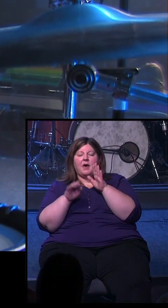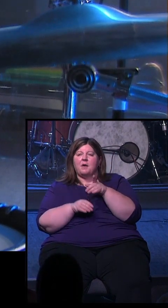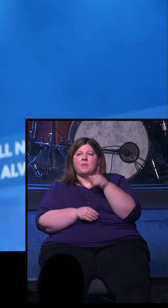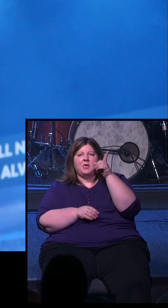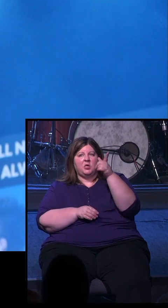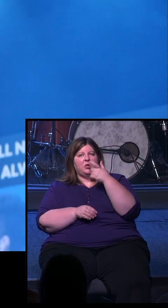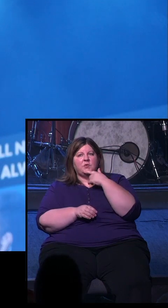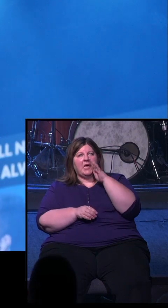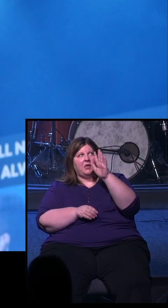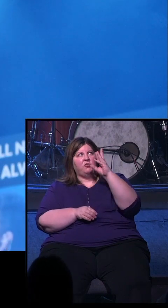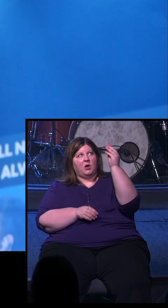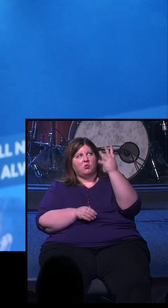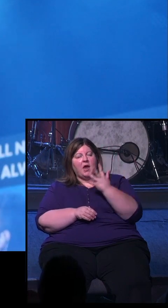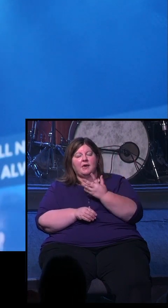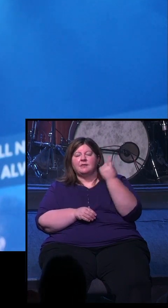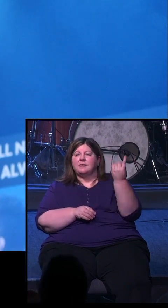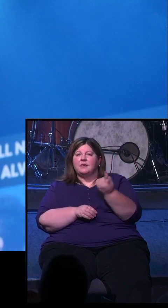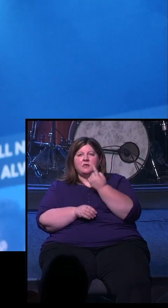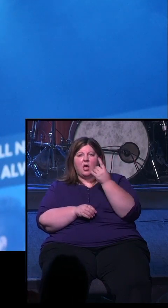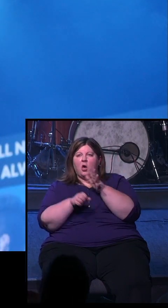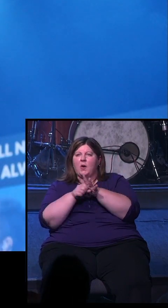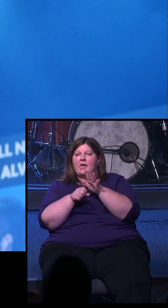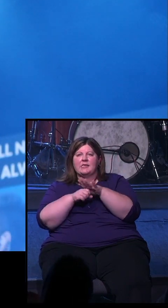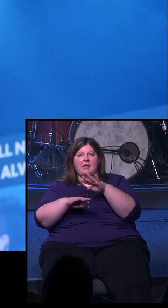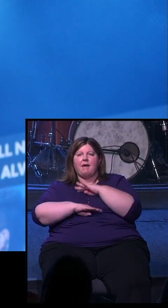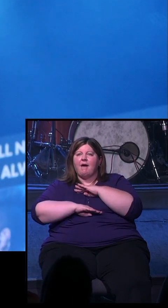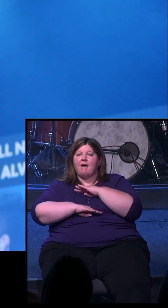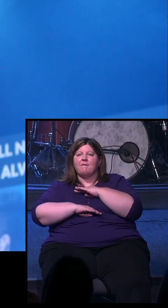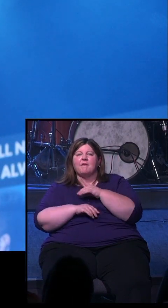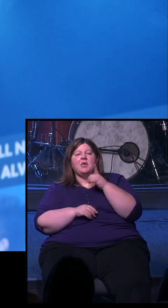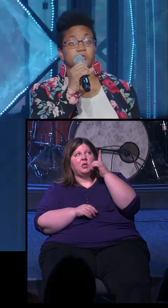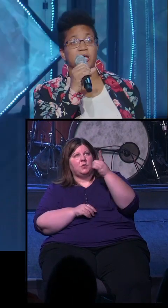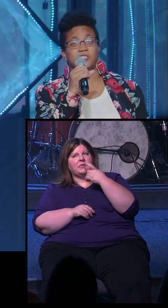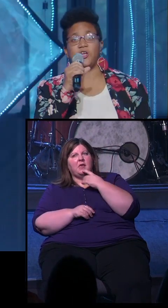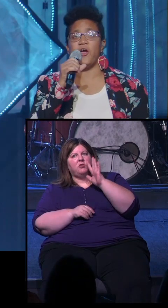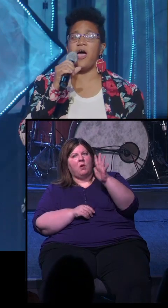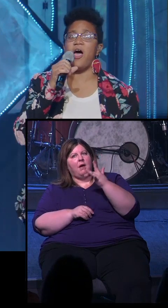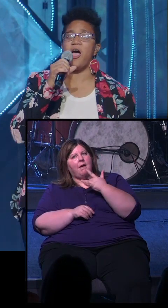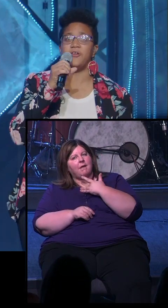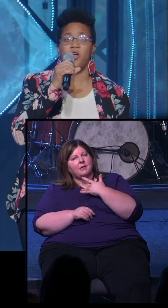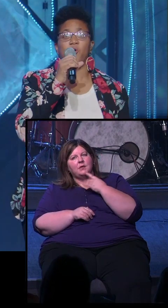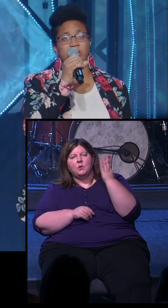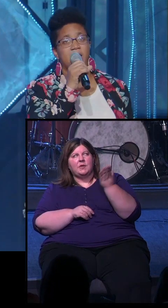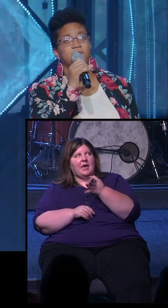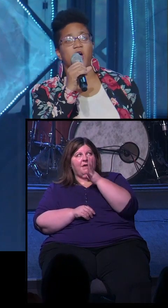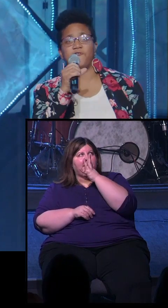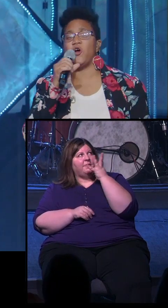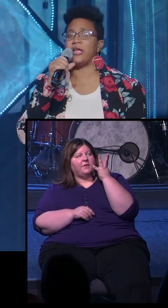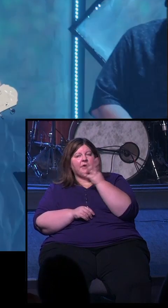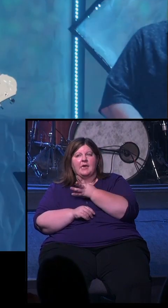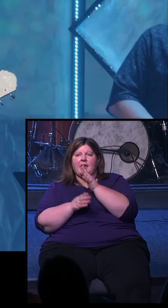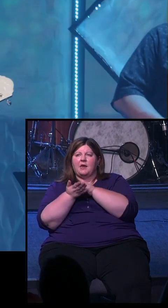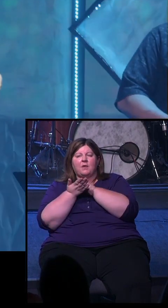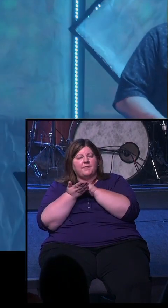up. You said your grace is always enough. You said your heart would never